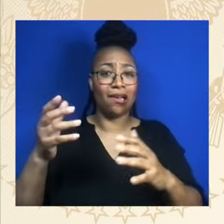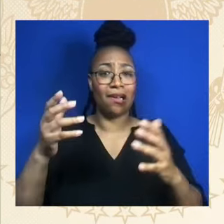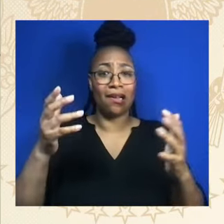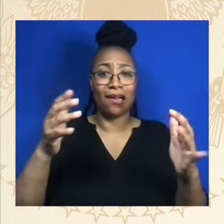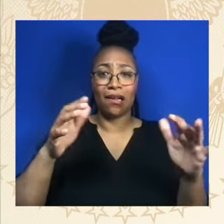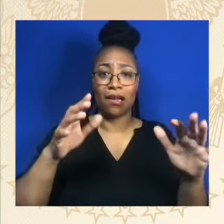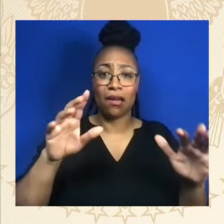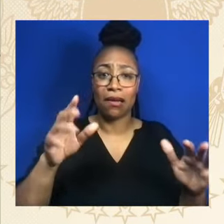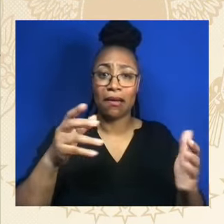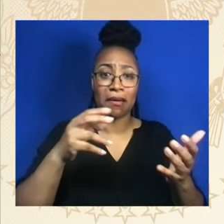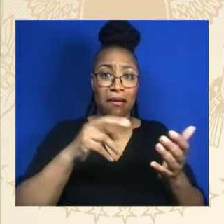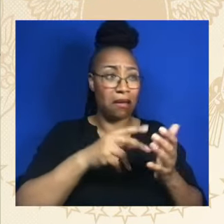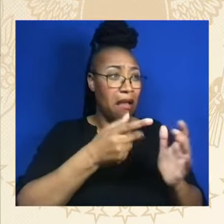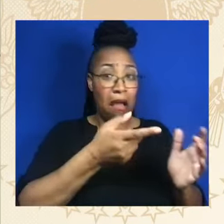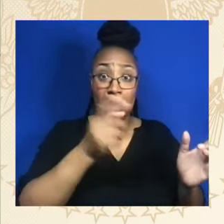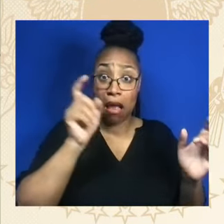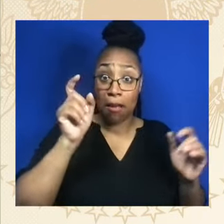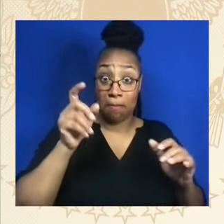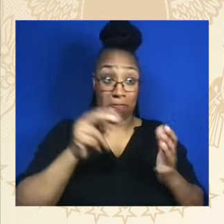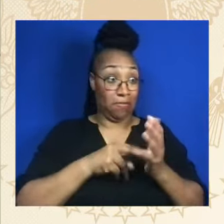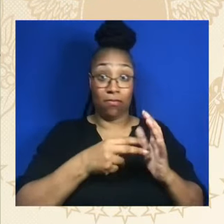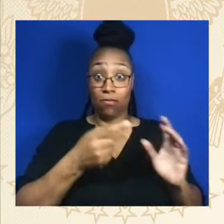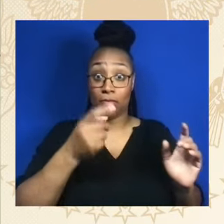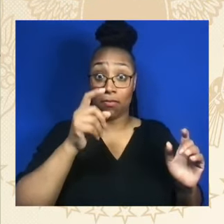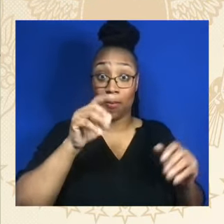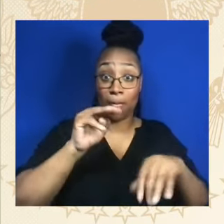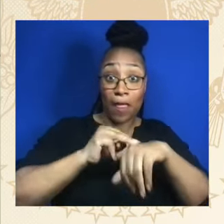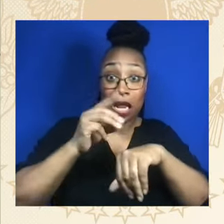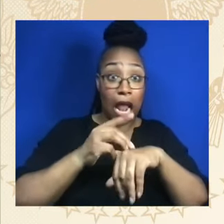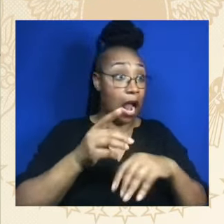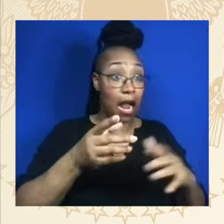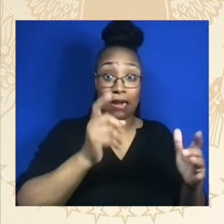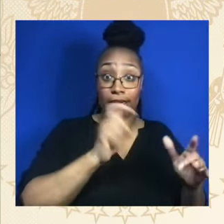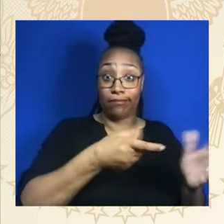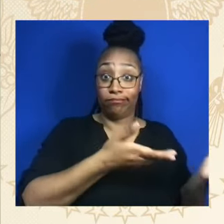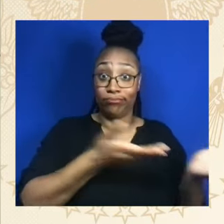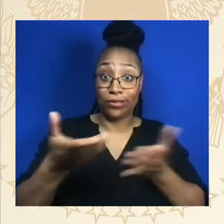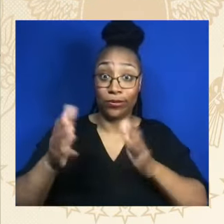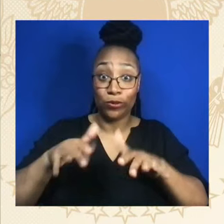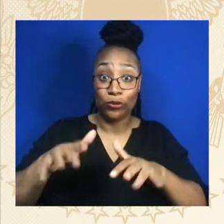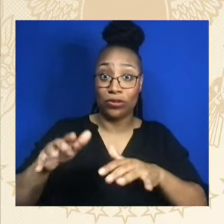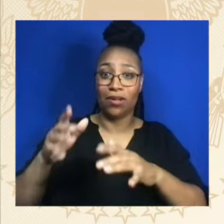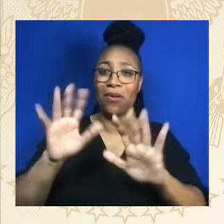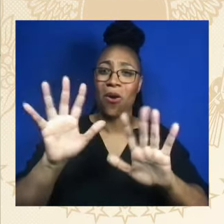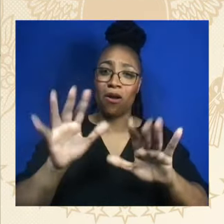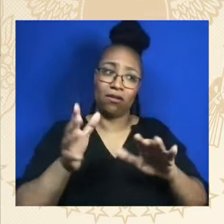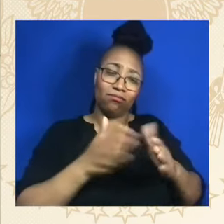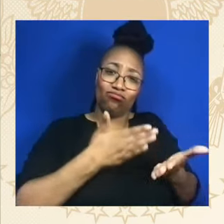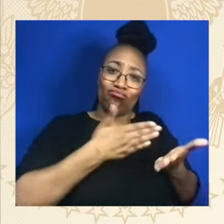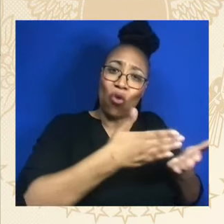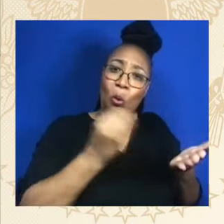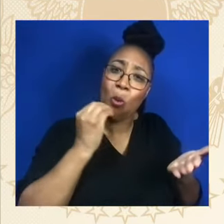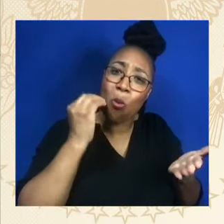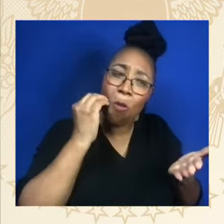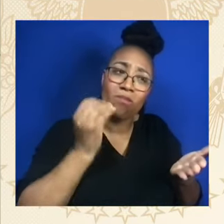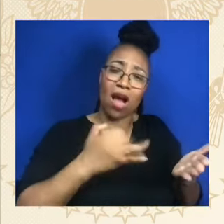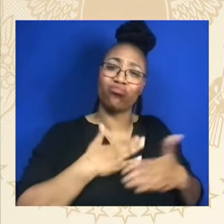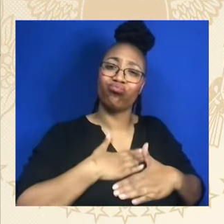Speaking of education, instead of the photo ops, we're delivering nearly 6 billion — I promised we would do — 6 billion dollars to